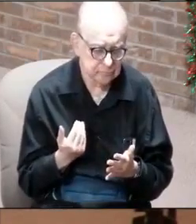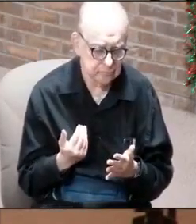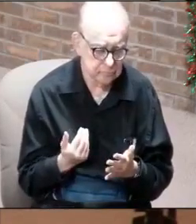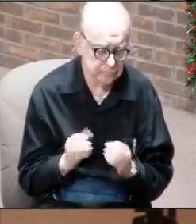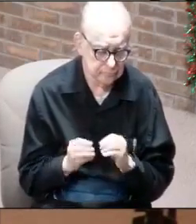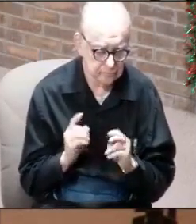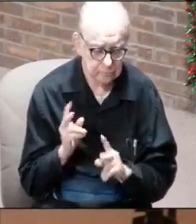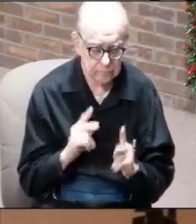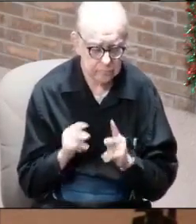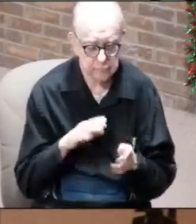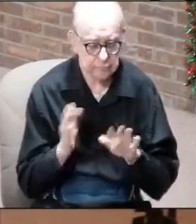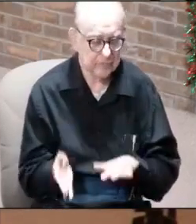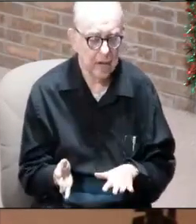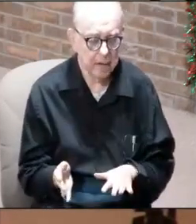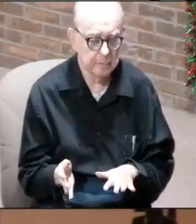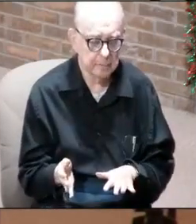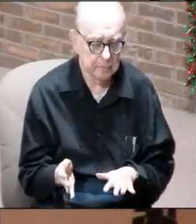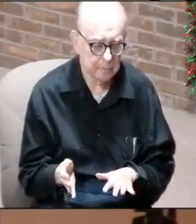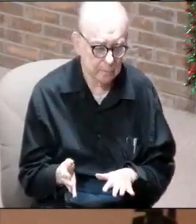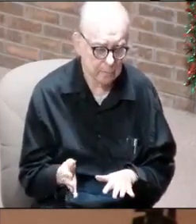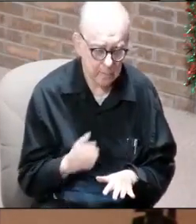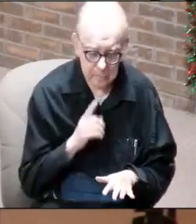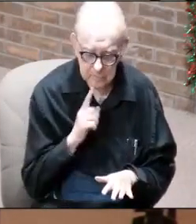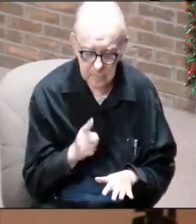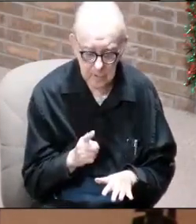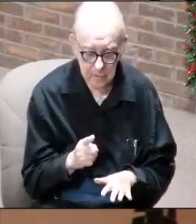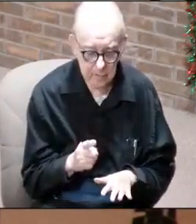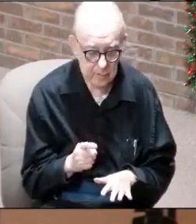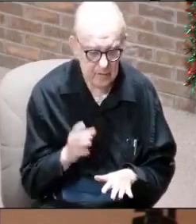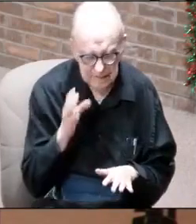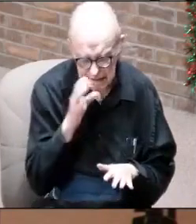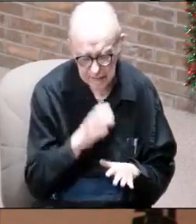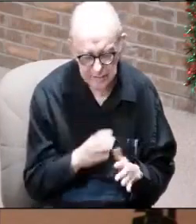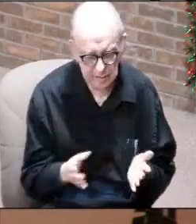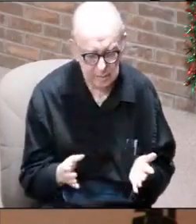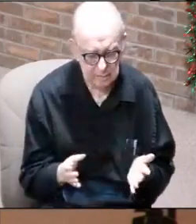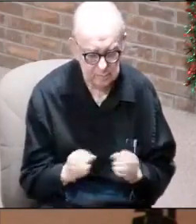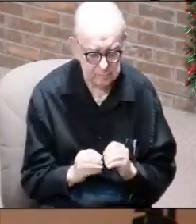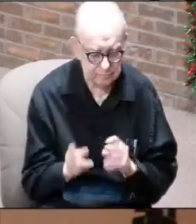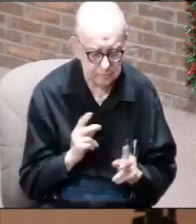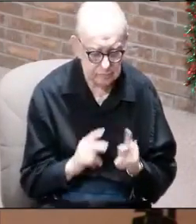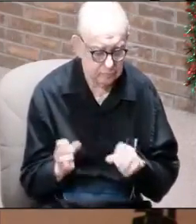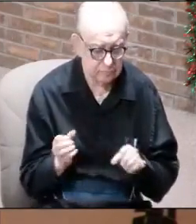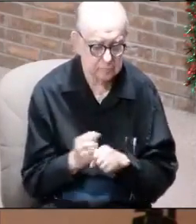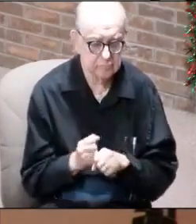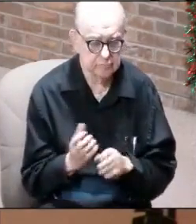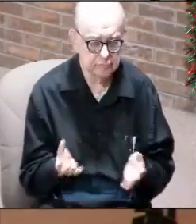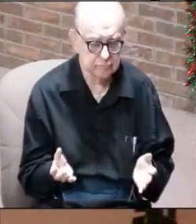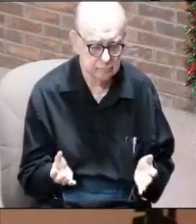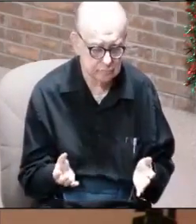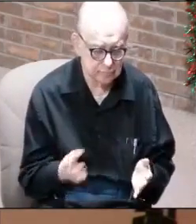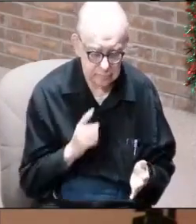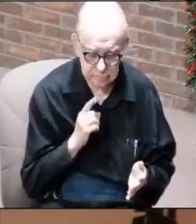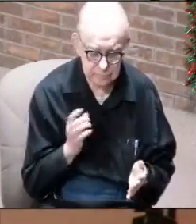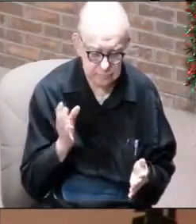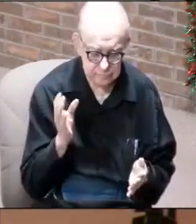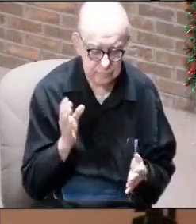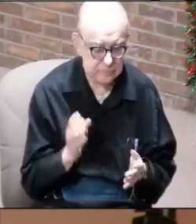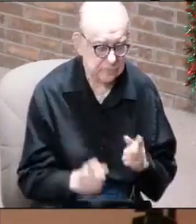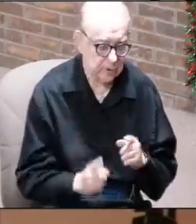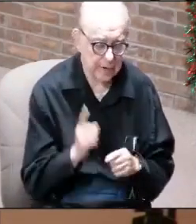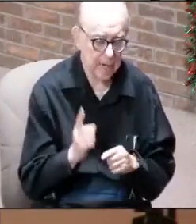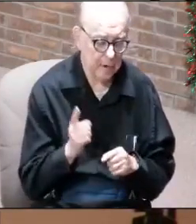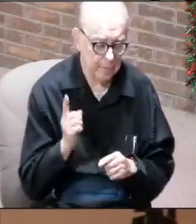Numbers of people dying are escalating. The number of people getting it is escalating.